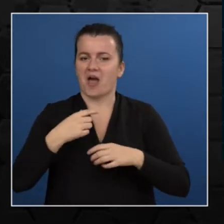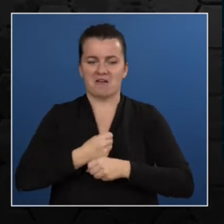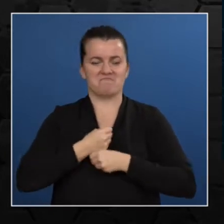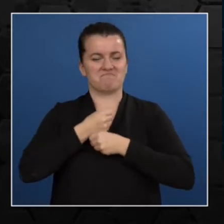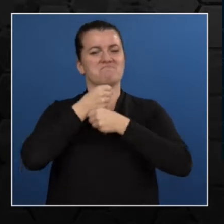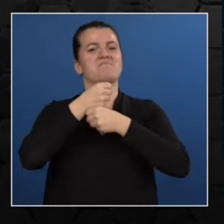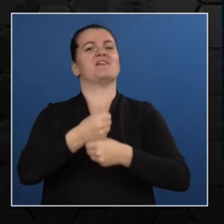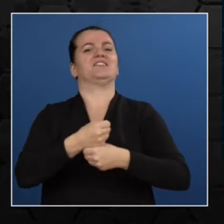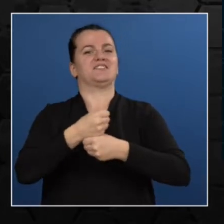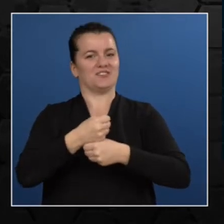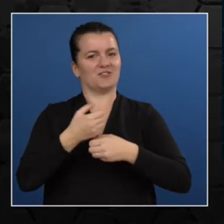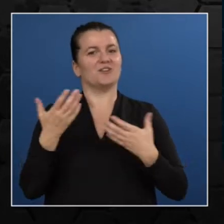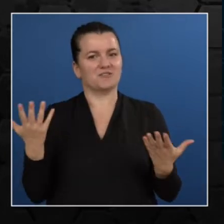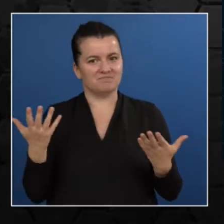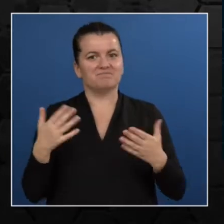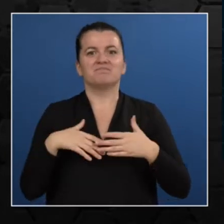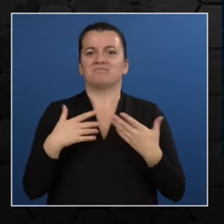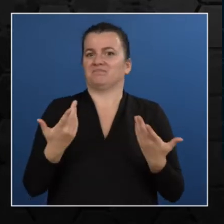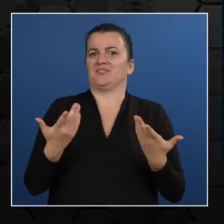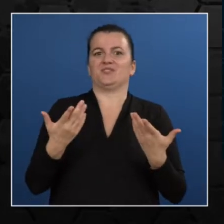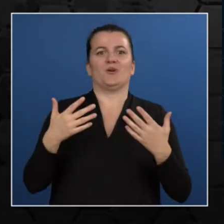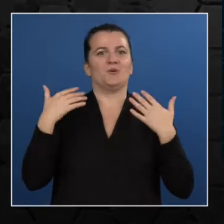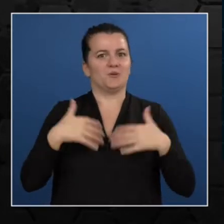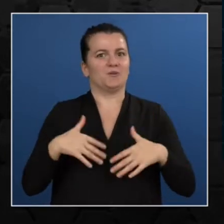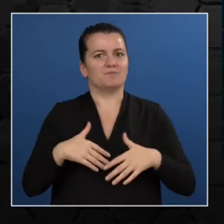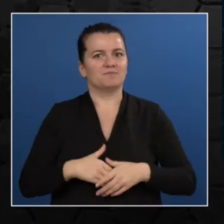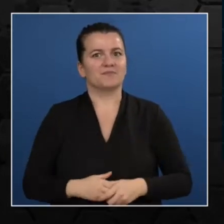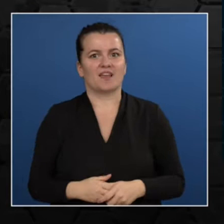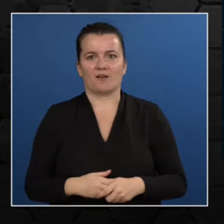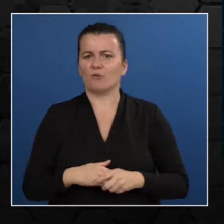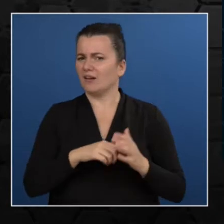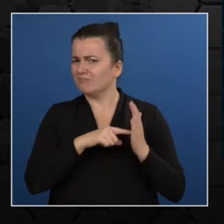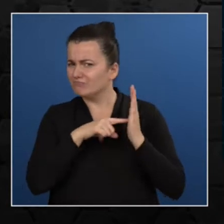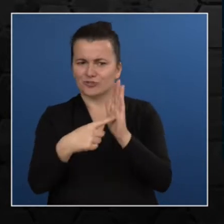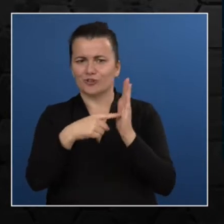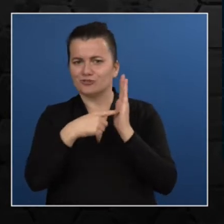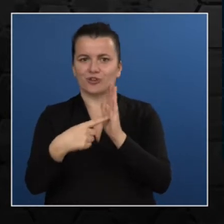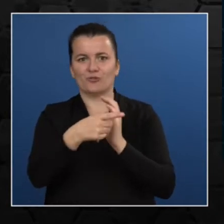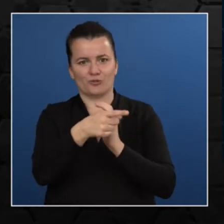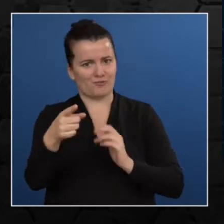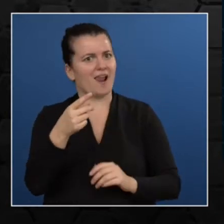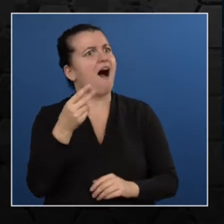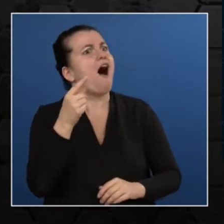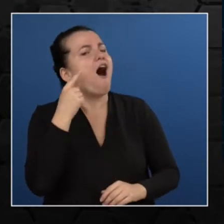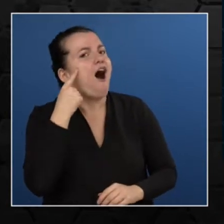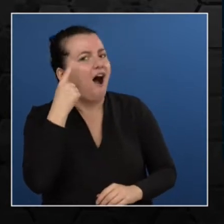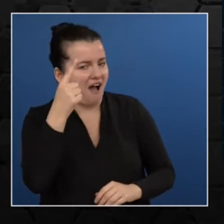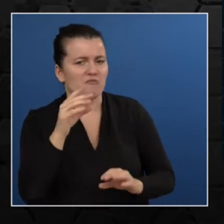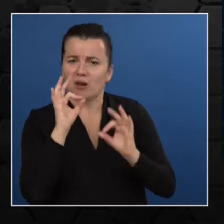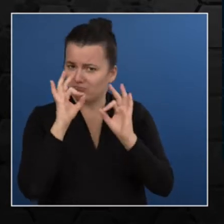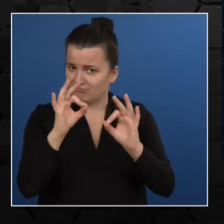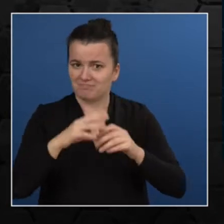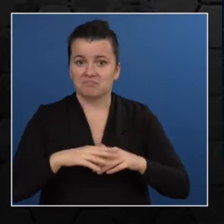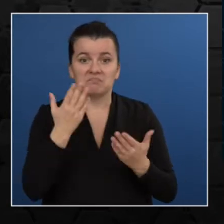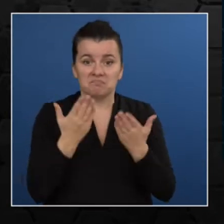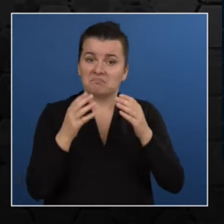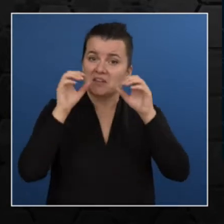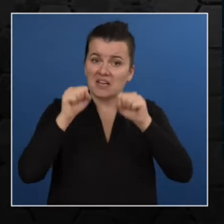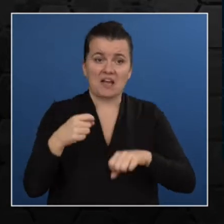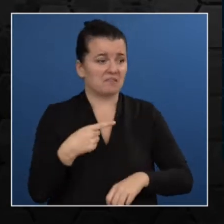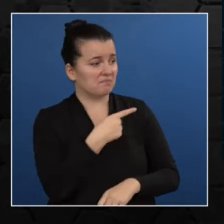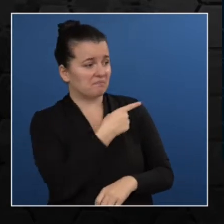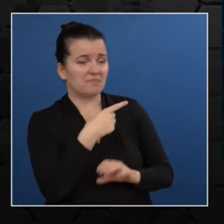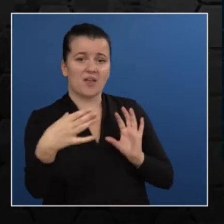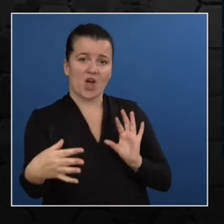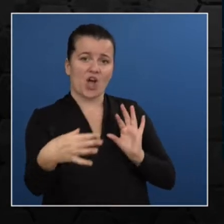assure you that it's going to be very helpful for you. Also, if you would like to connect with me on social media, these are my links on